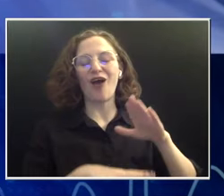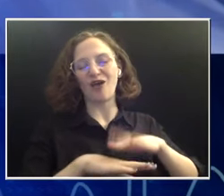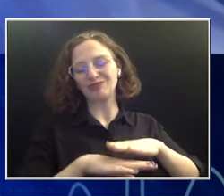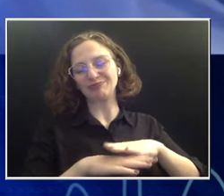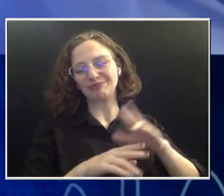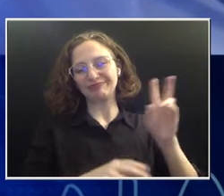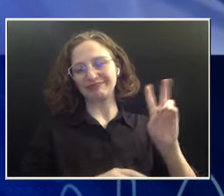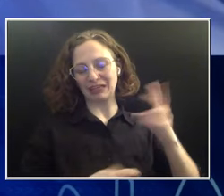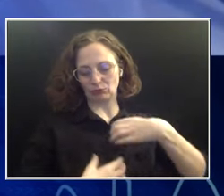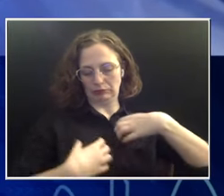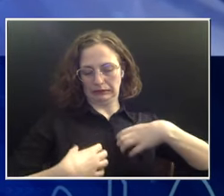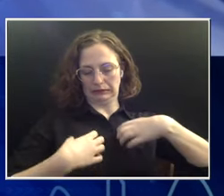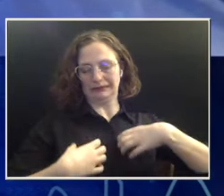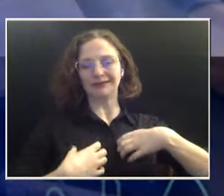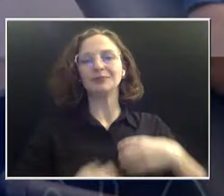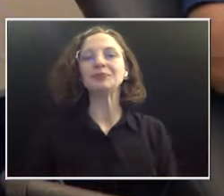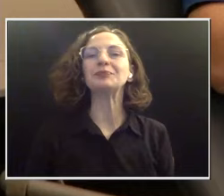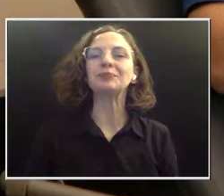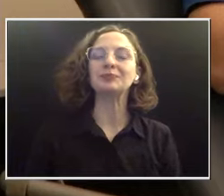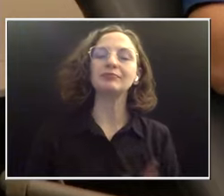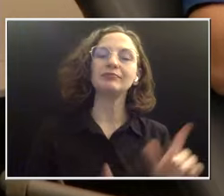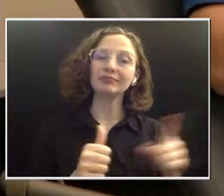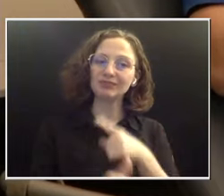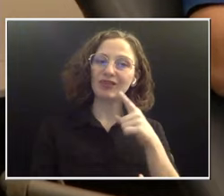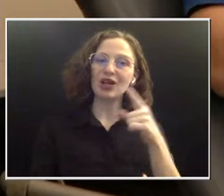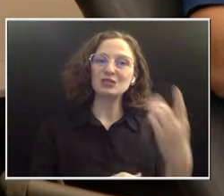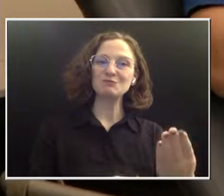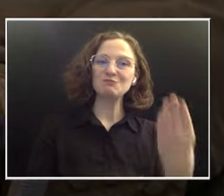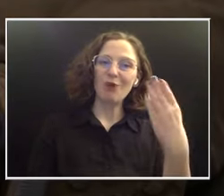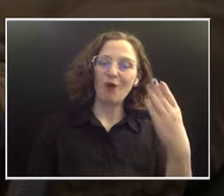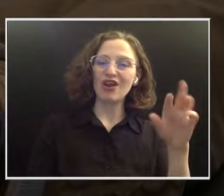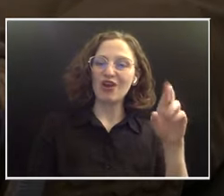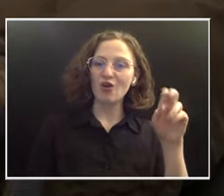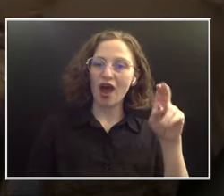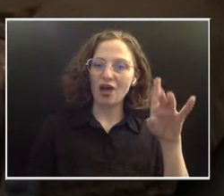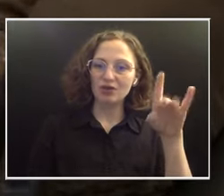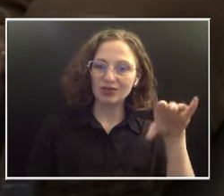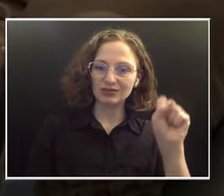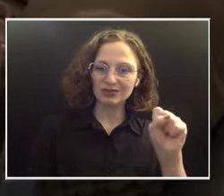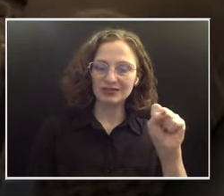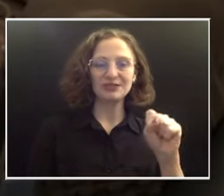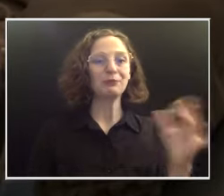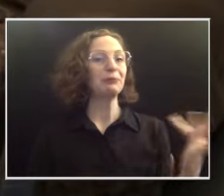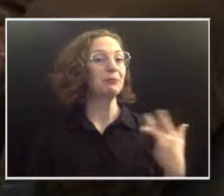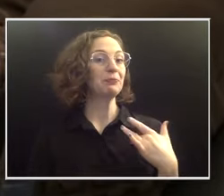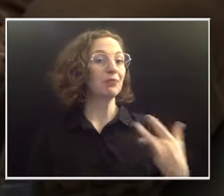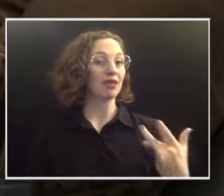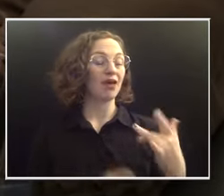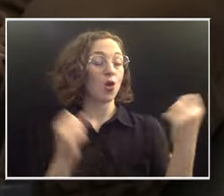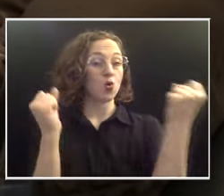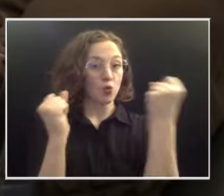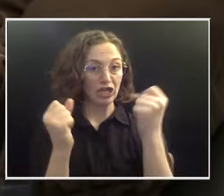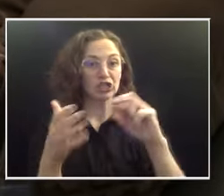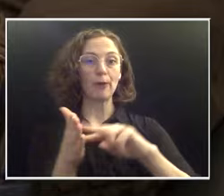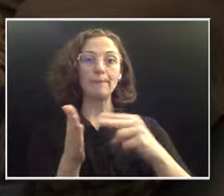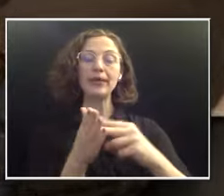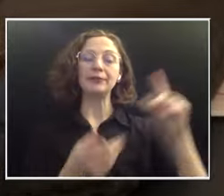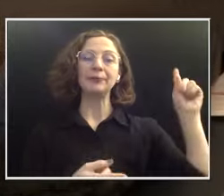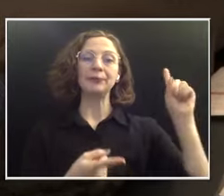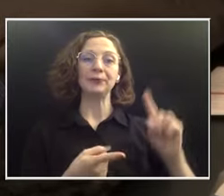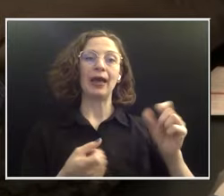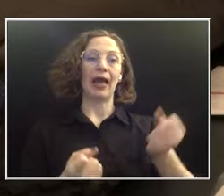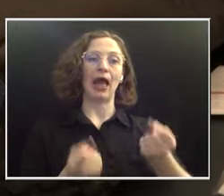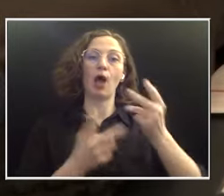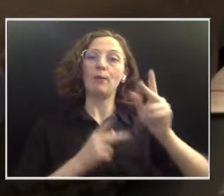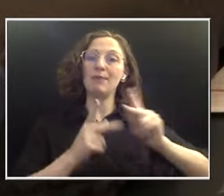rounds today. Winter typically leads to a drop in blood donors, and while blood supplies may drop, of course, the demand is still here.